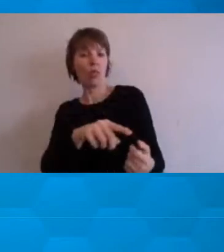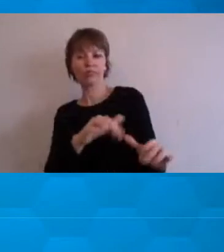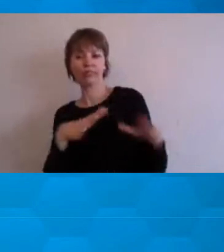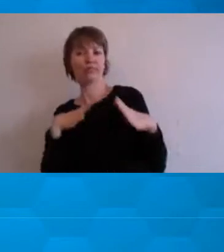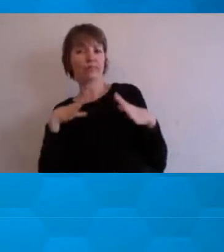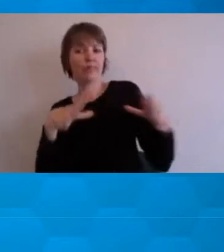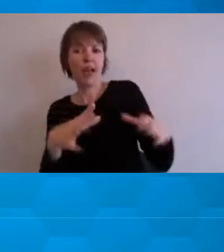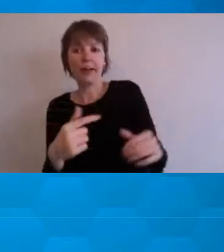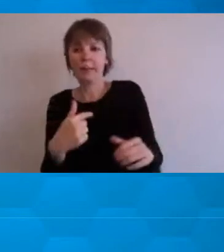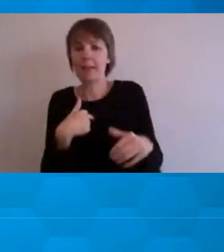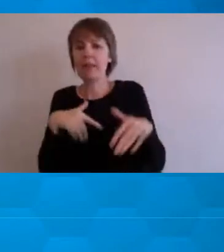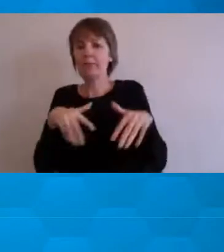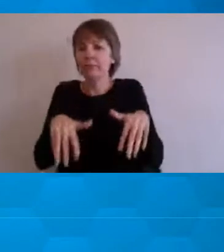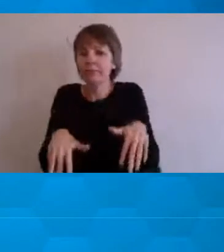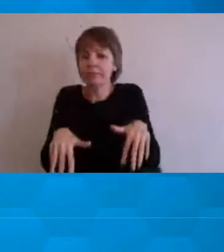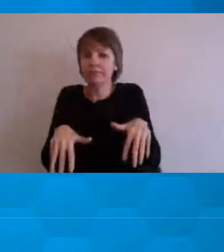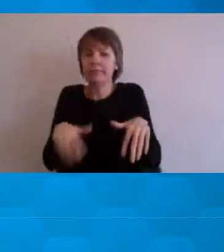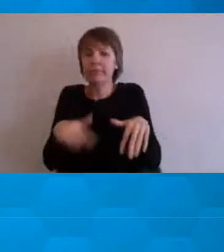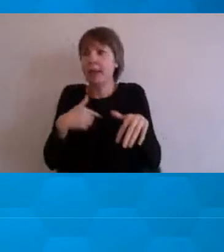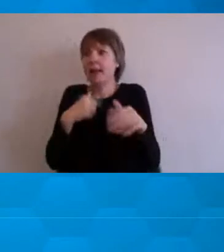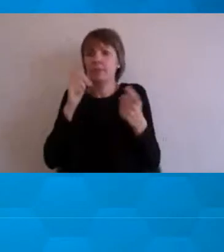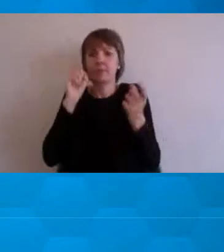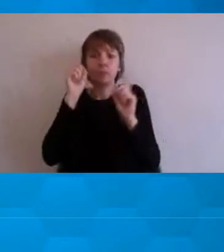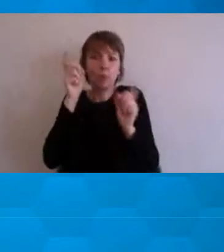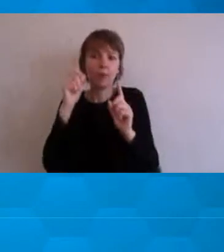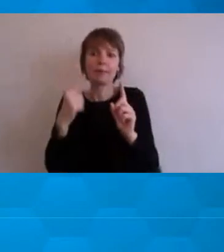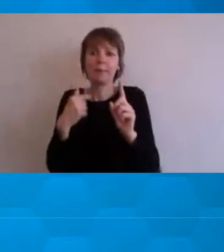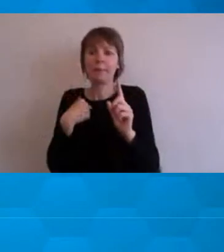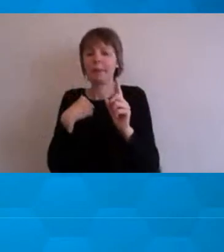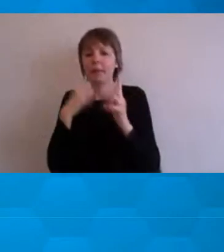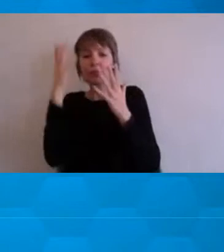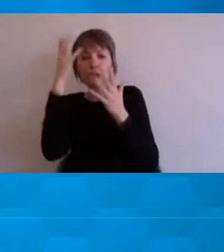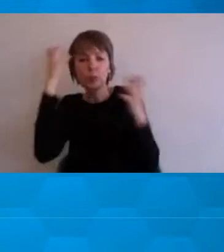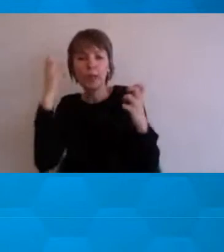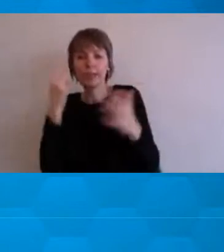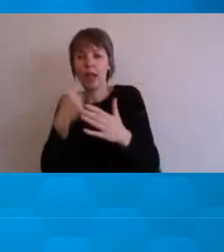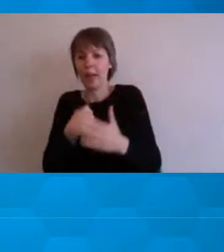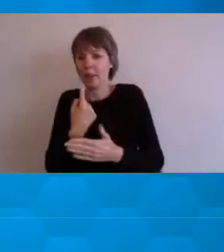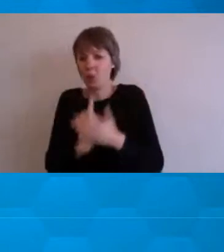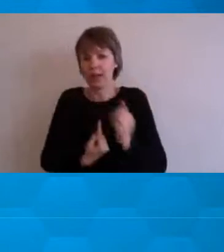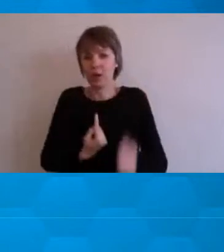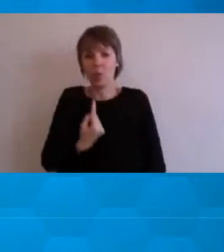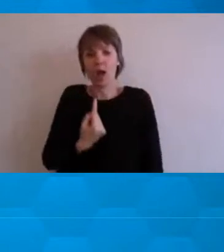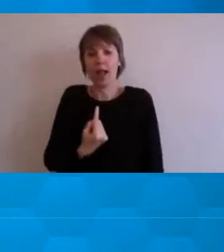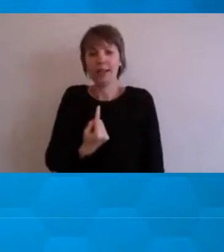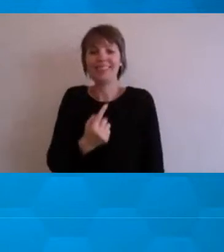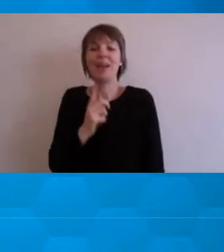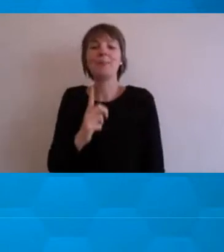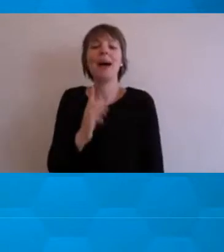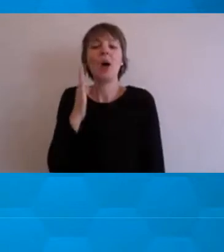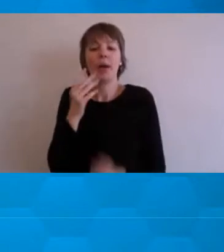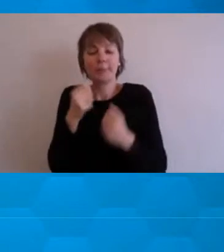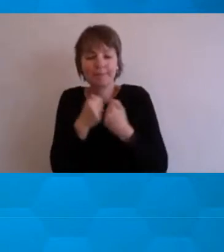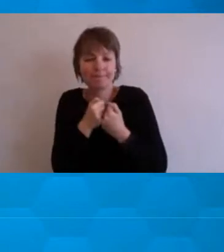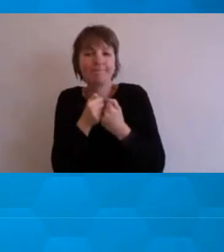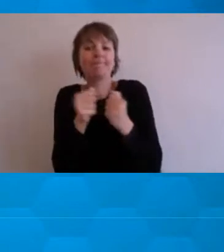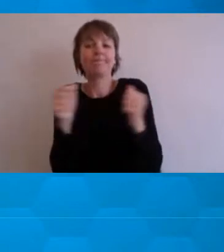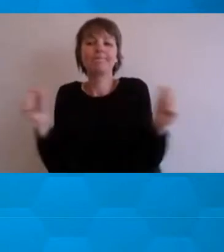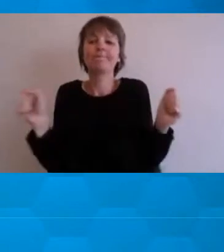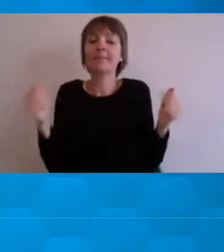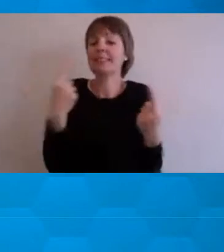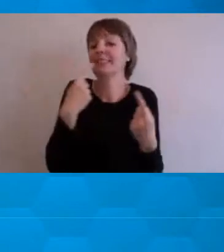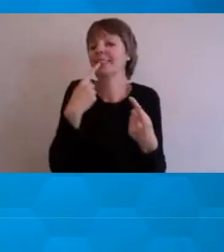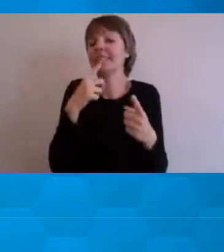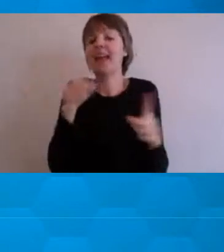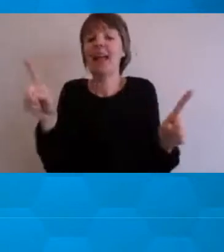who hasn't. I'm the one who's worried. I'm the one who's concerned. So I think the moment you open up, you give also this opportunity to say, look, you're